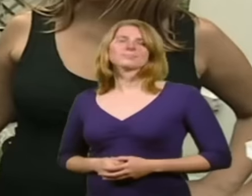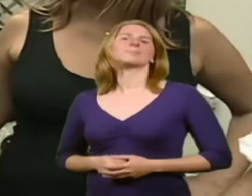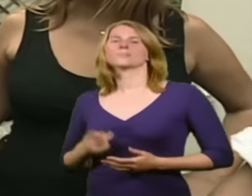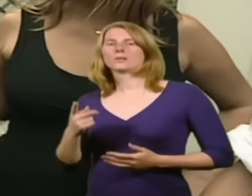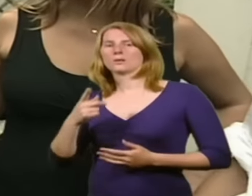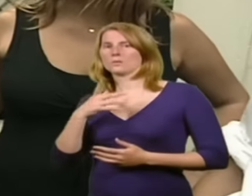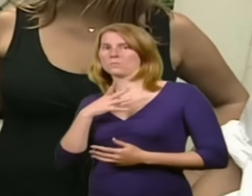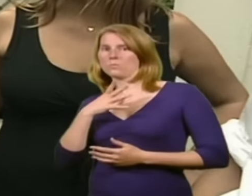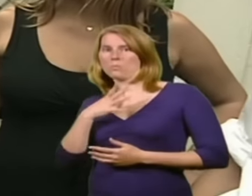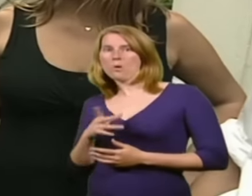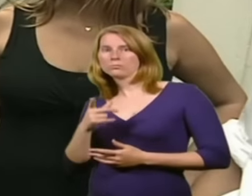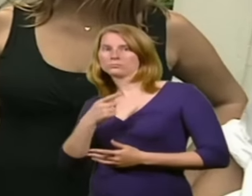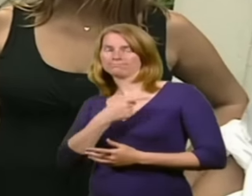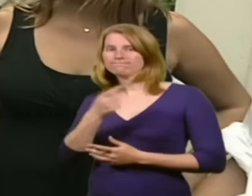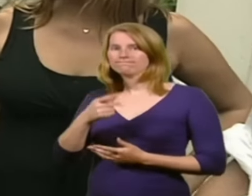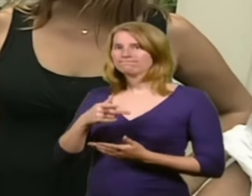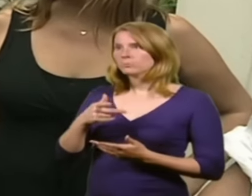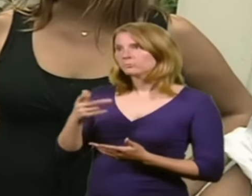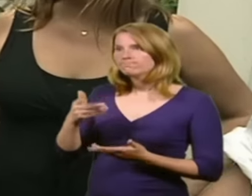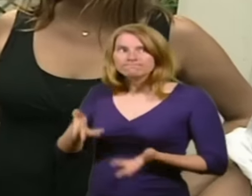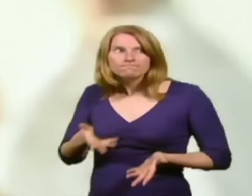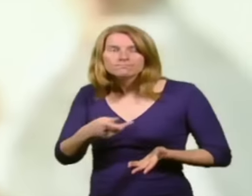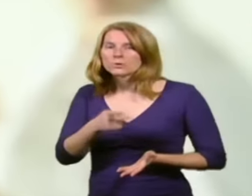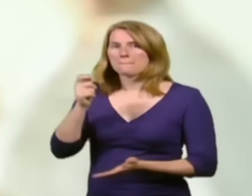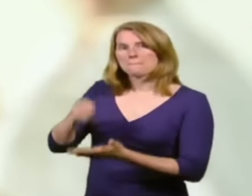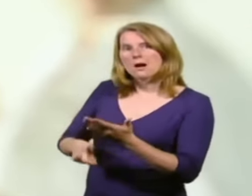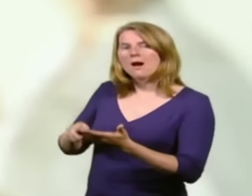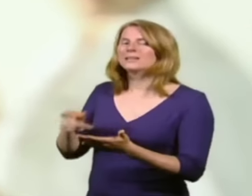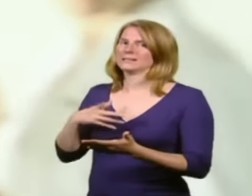you're leaving money on the table by neglecting the condition of this garden.